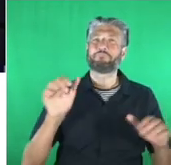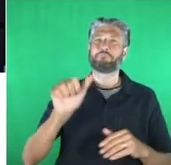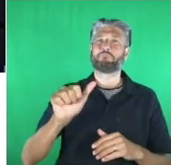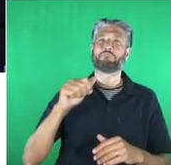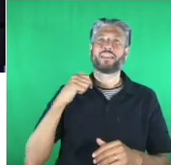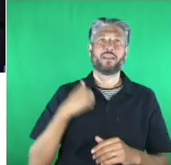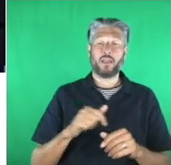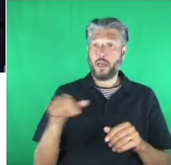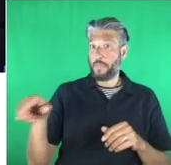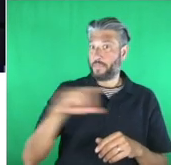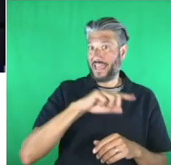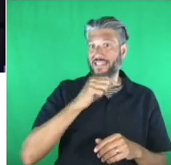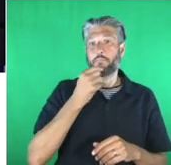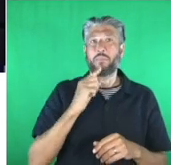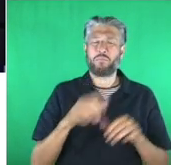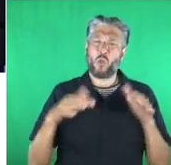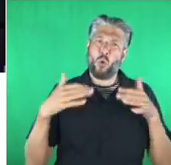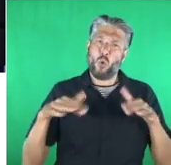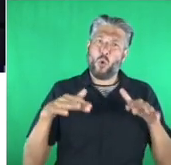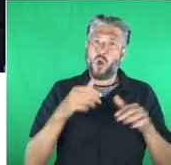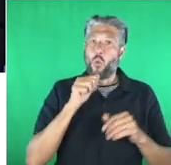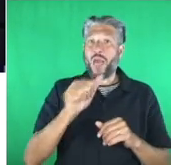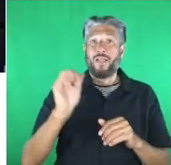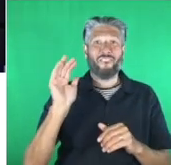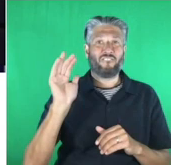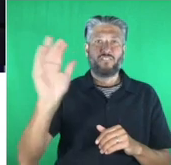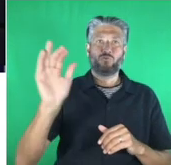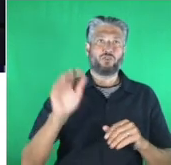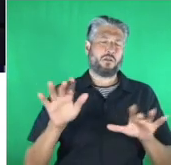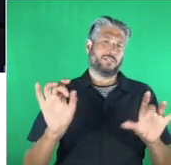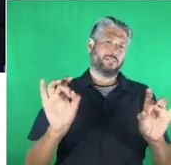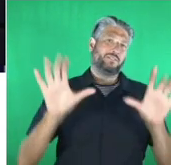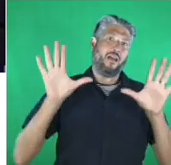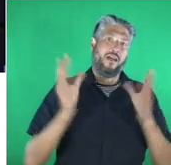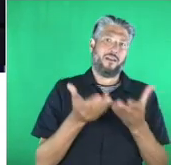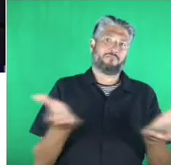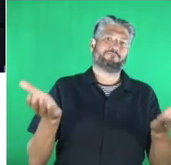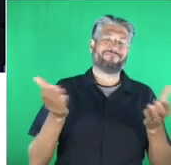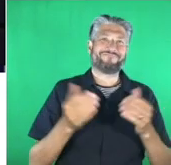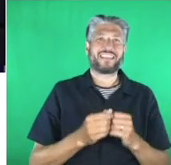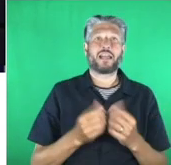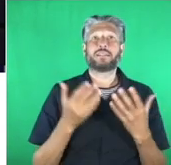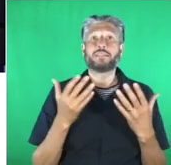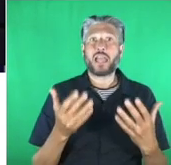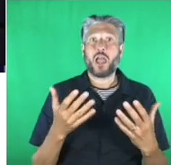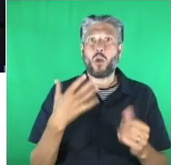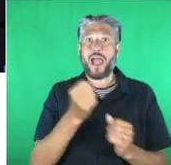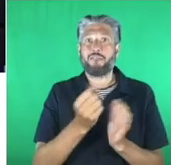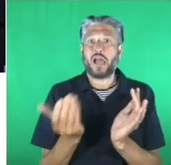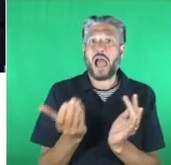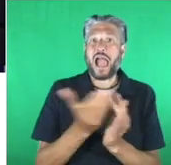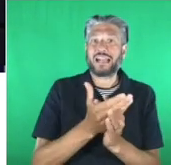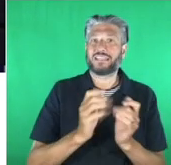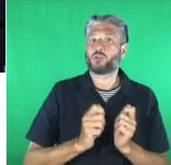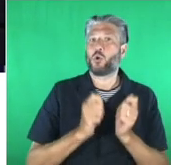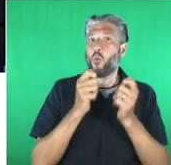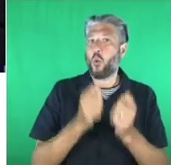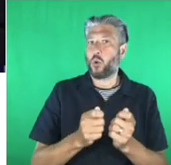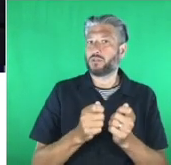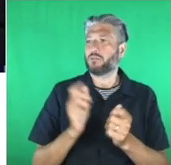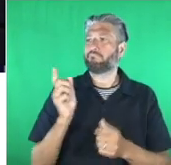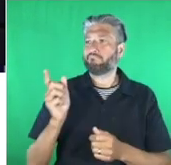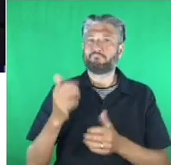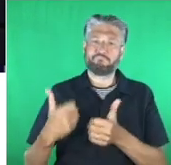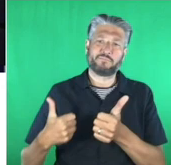group of people first up is the tech for good accessibility award which is sponsored by google and this award celebrates those